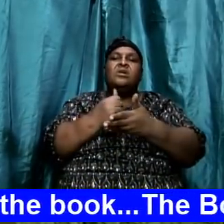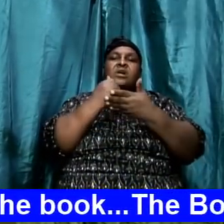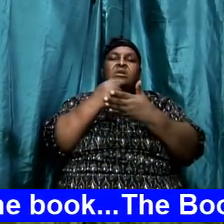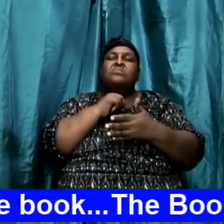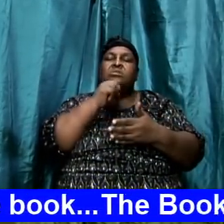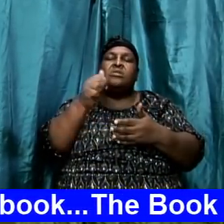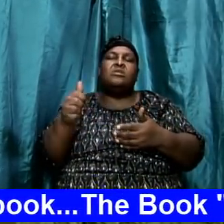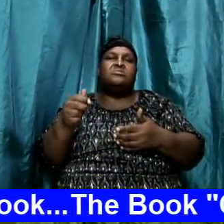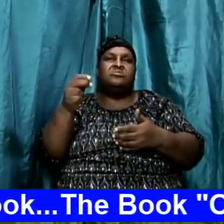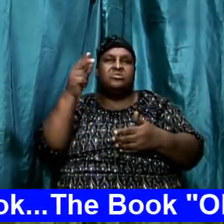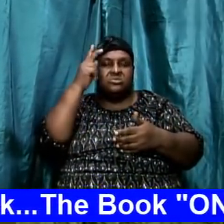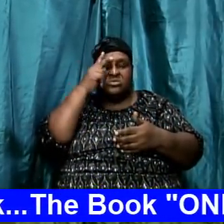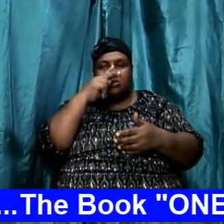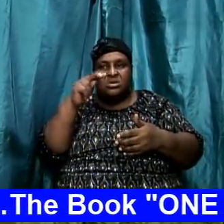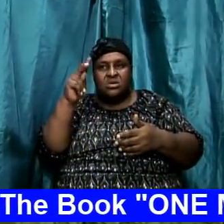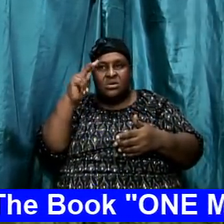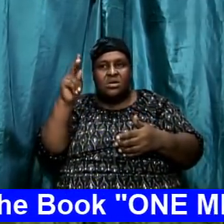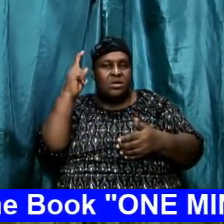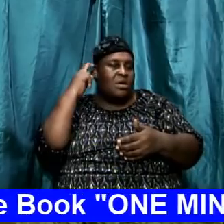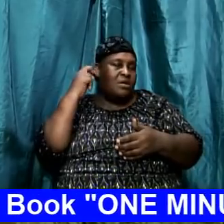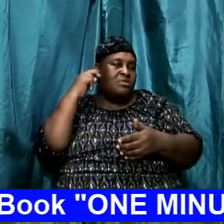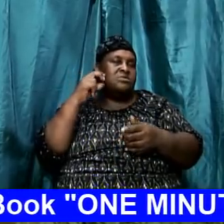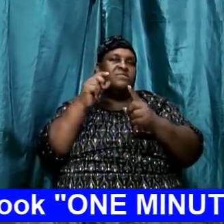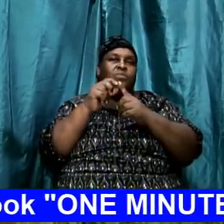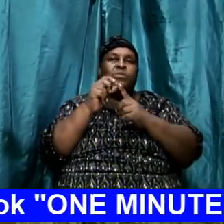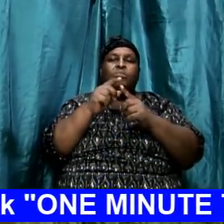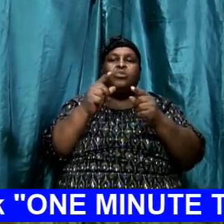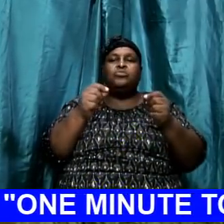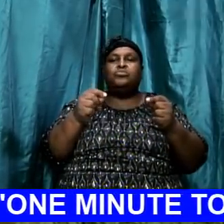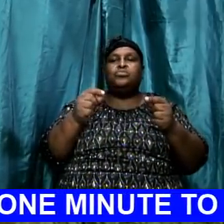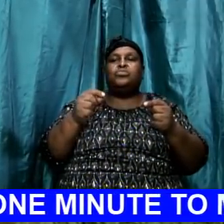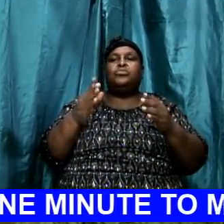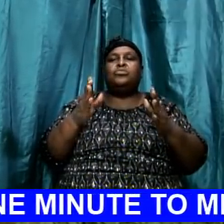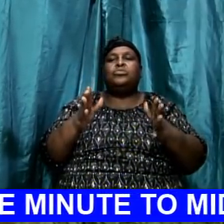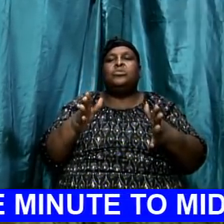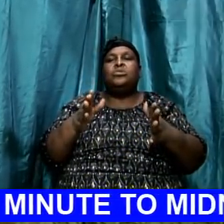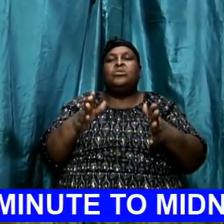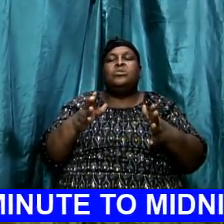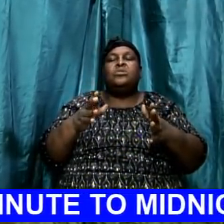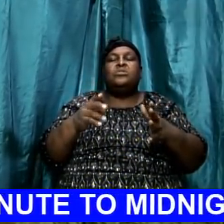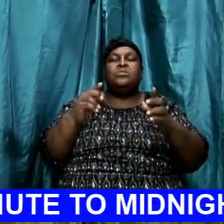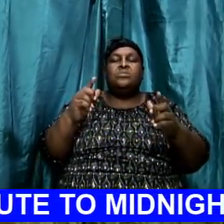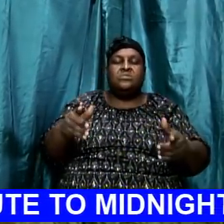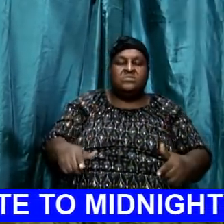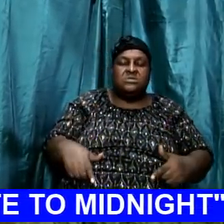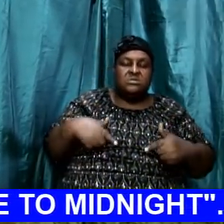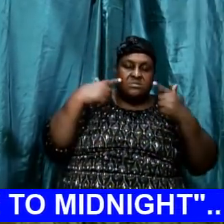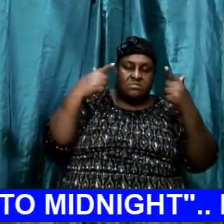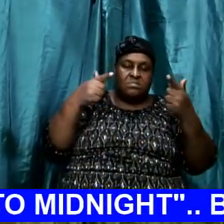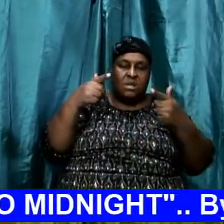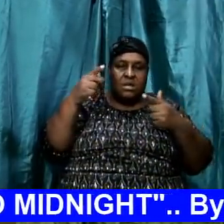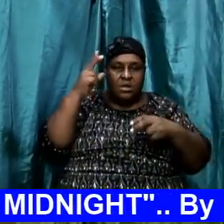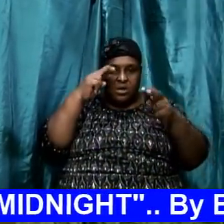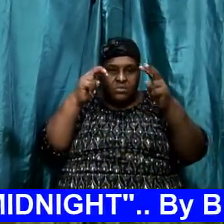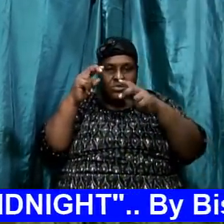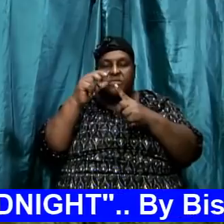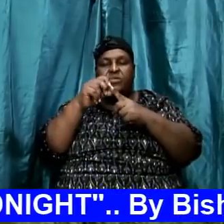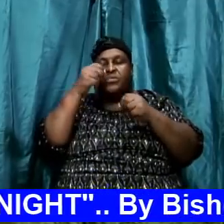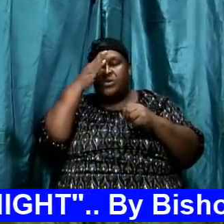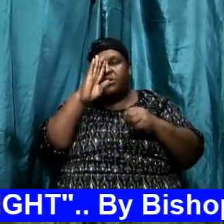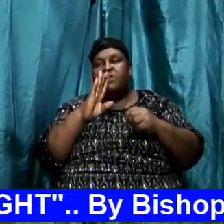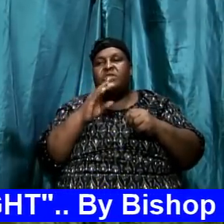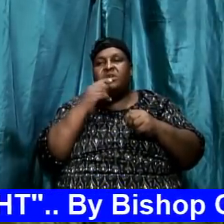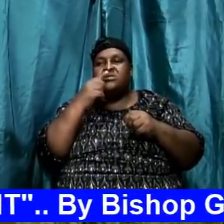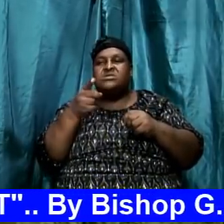Word but they will be doers of the Word and that they will apply these simple principles that will systematically observe what the Word of God says. will